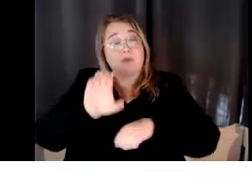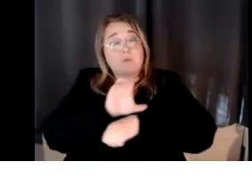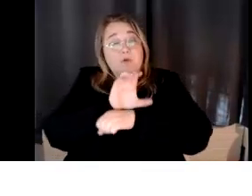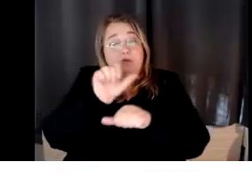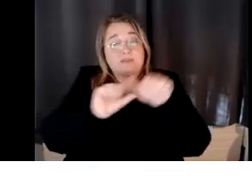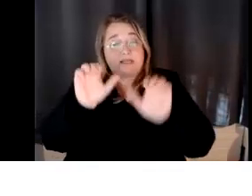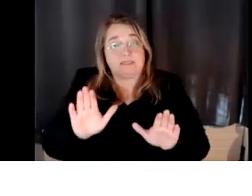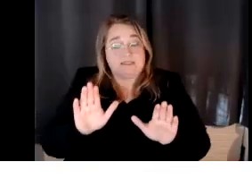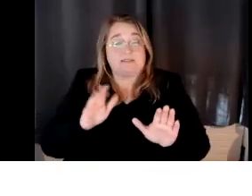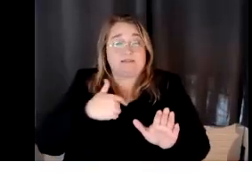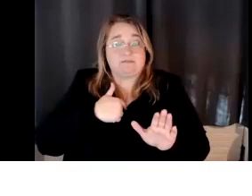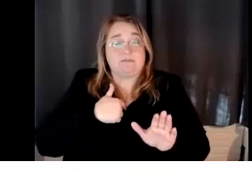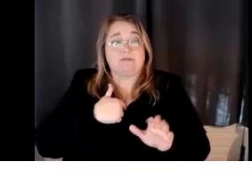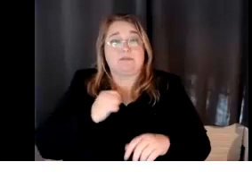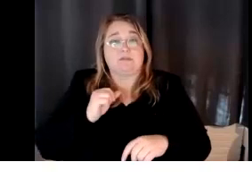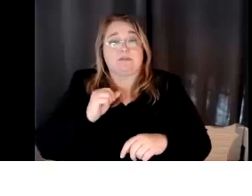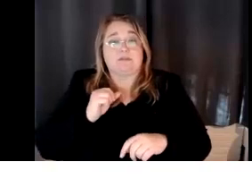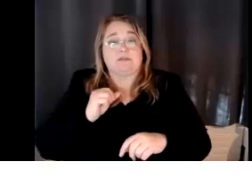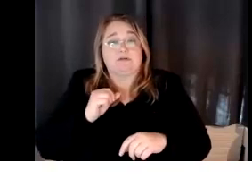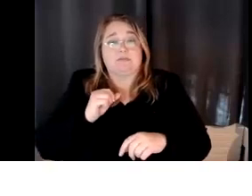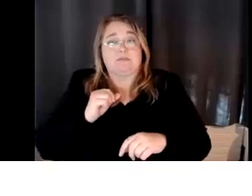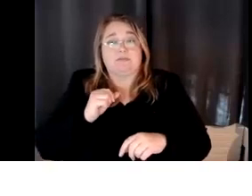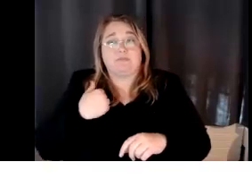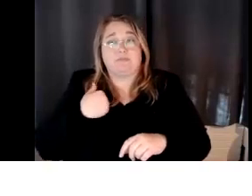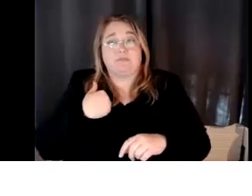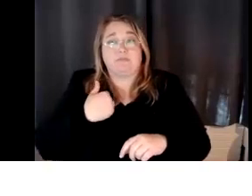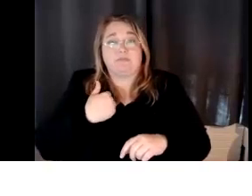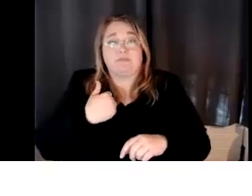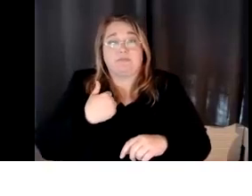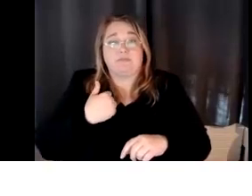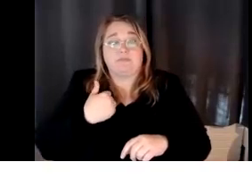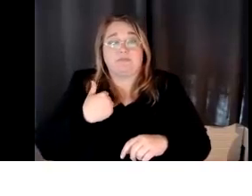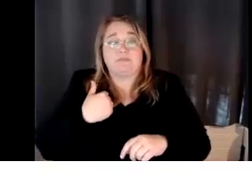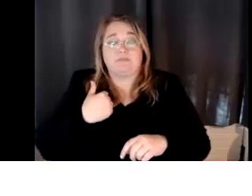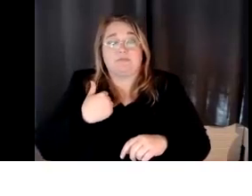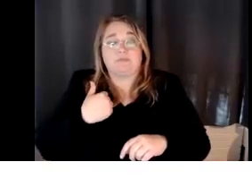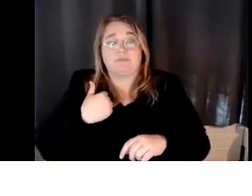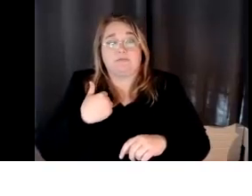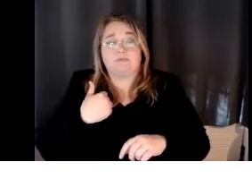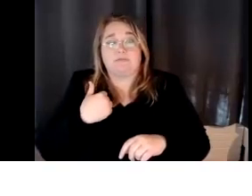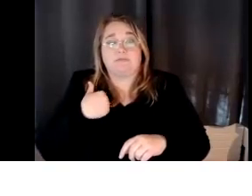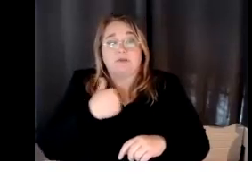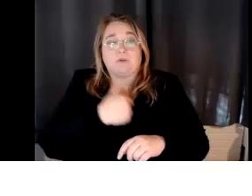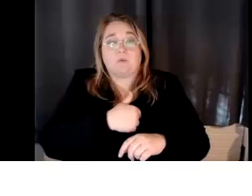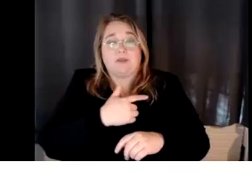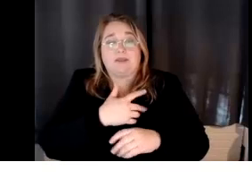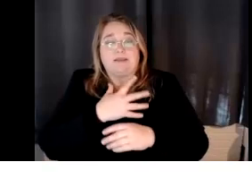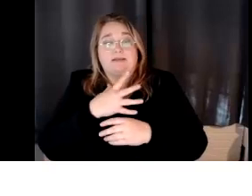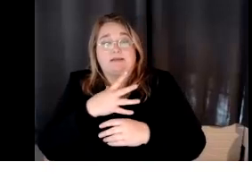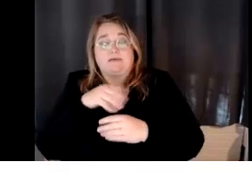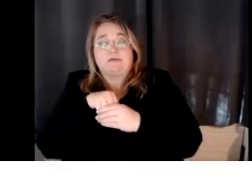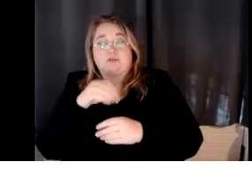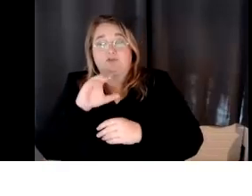I, we do not chat GPT into these grants. So I'm going